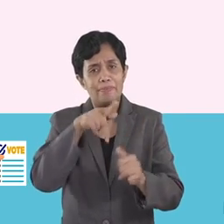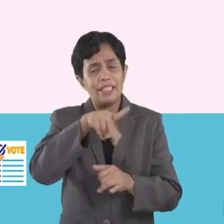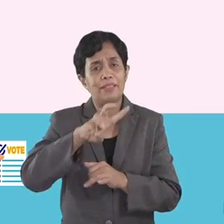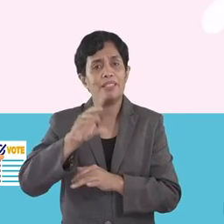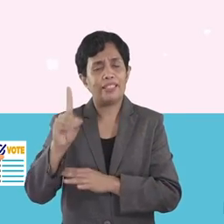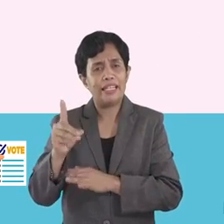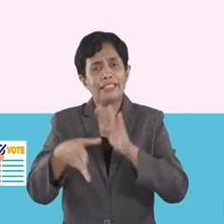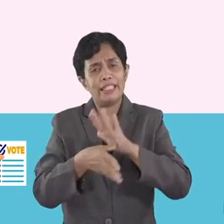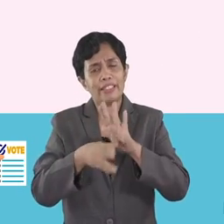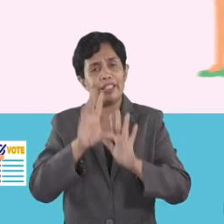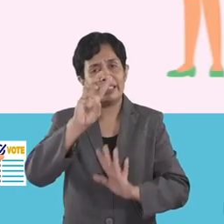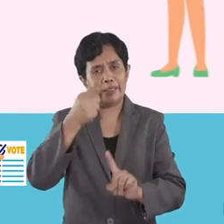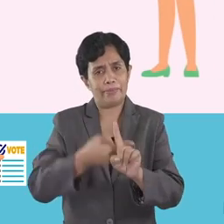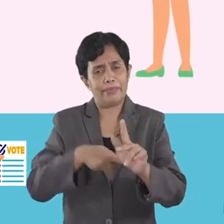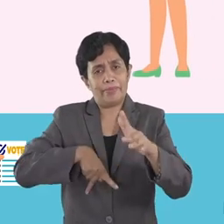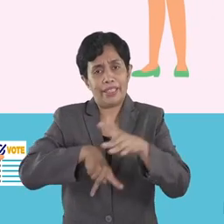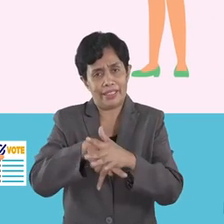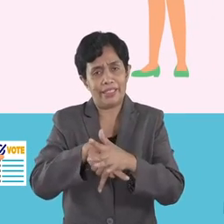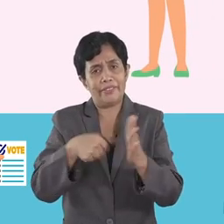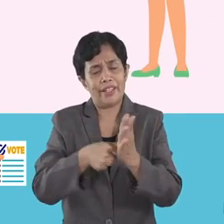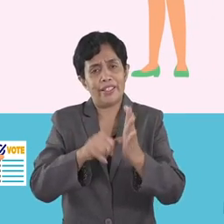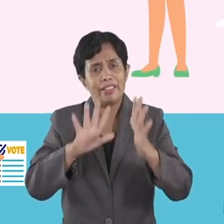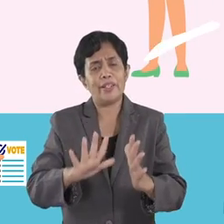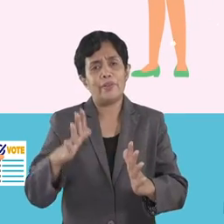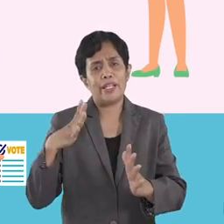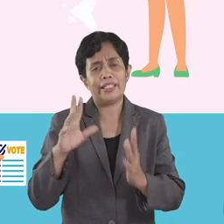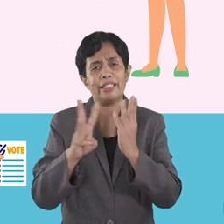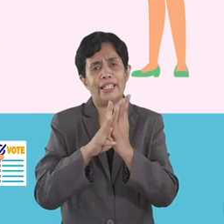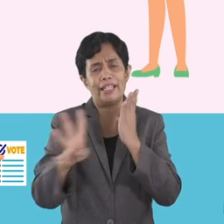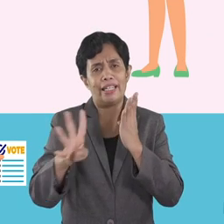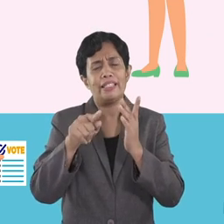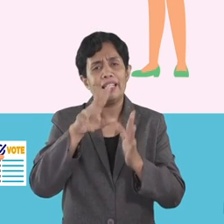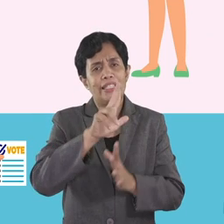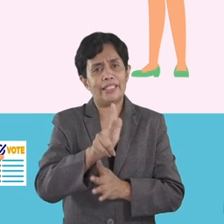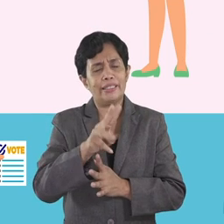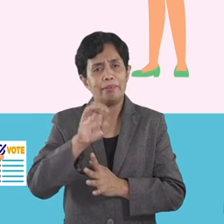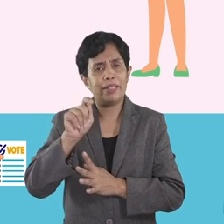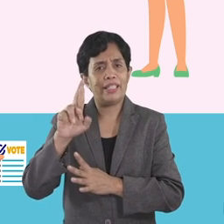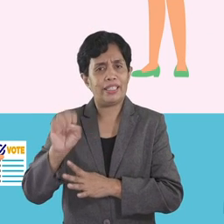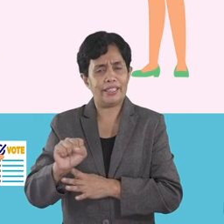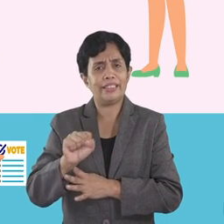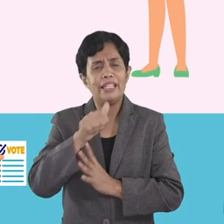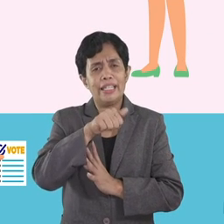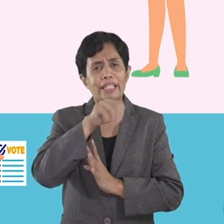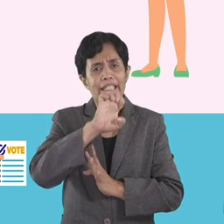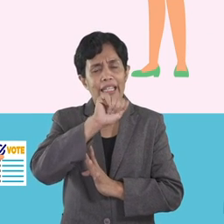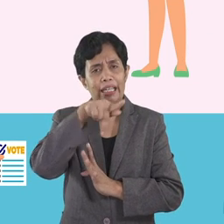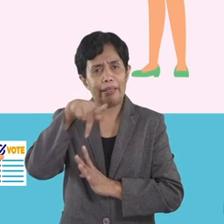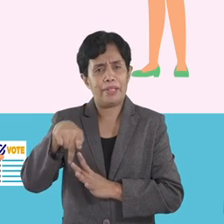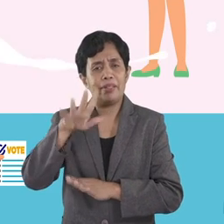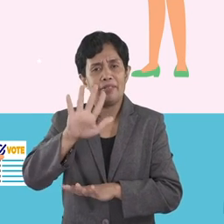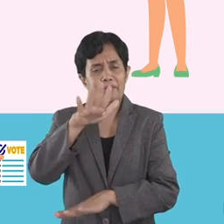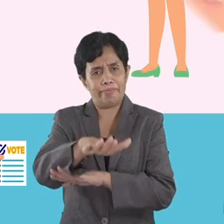still PWD, senior, or heavily pregnant voters waiting in line within 30 meters of the EAPP by 5 p